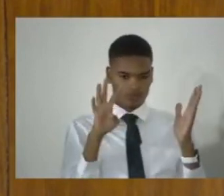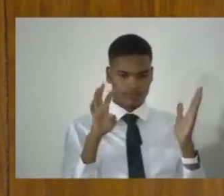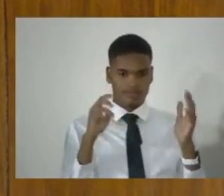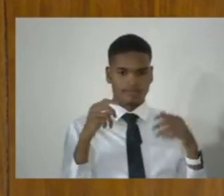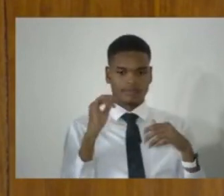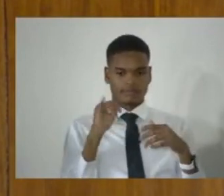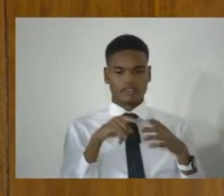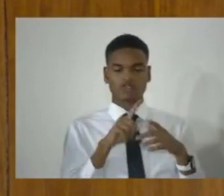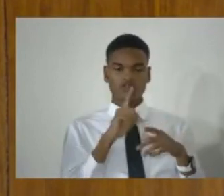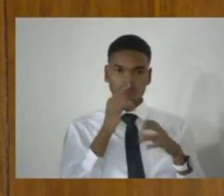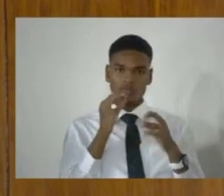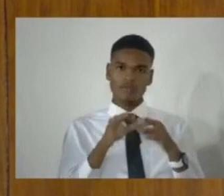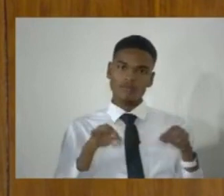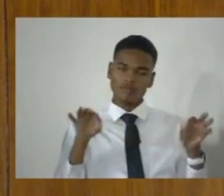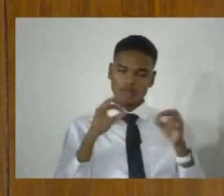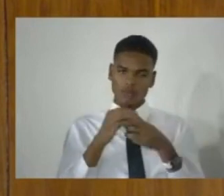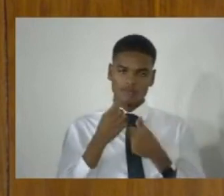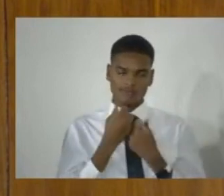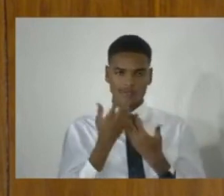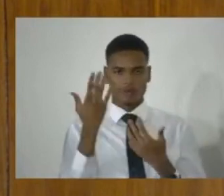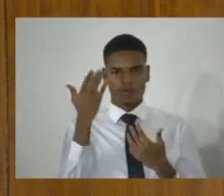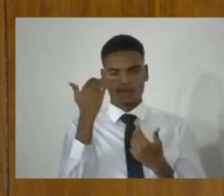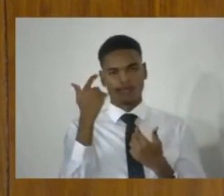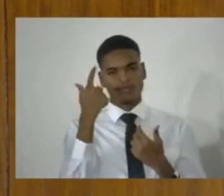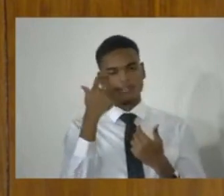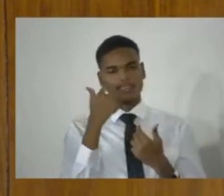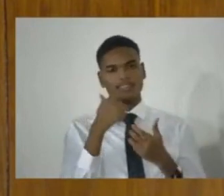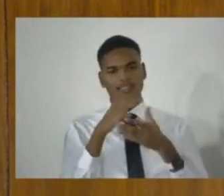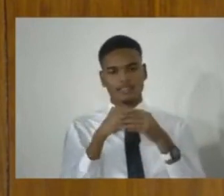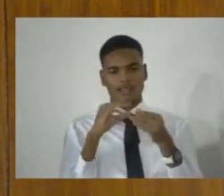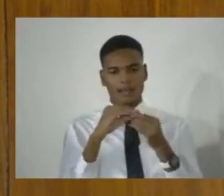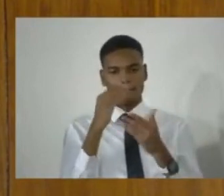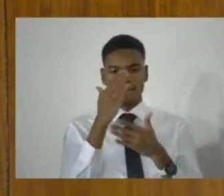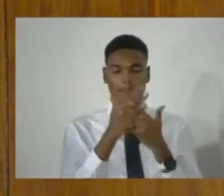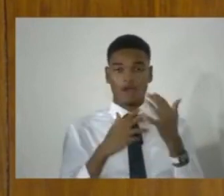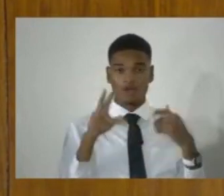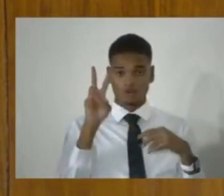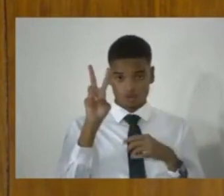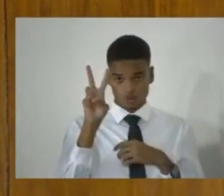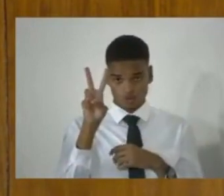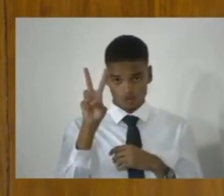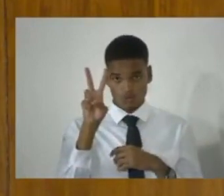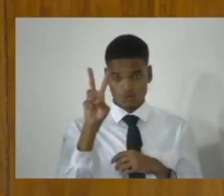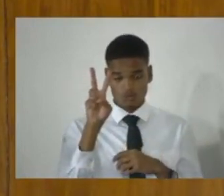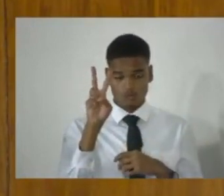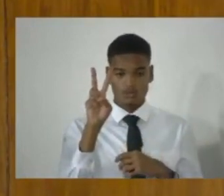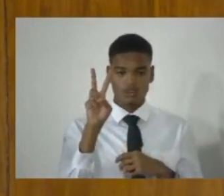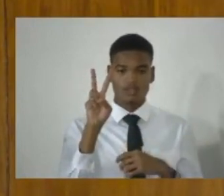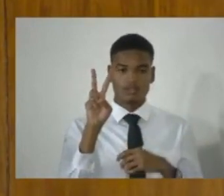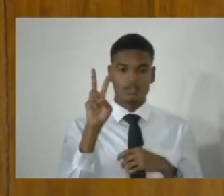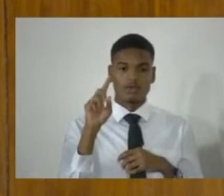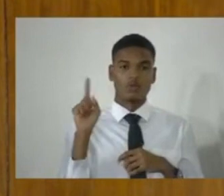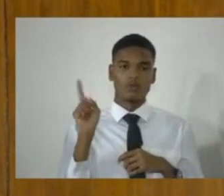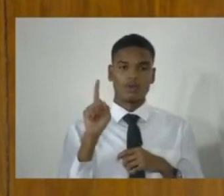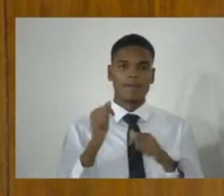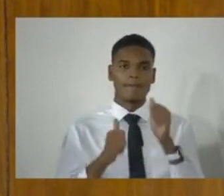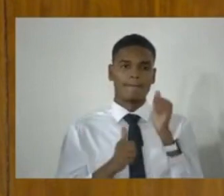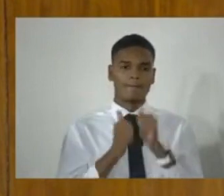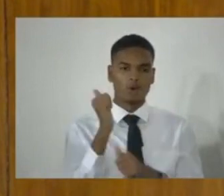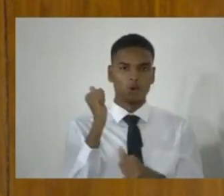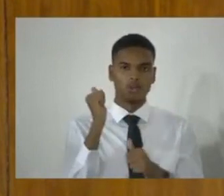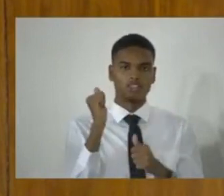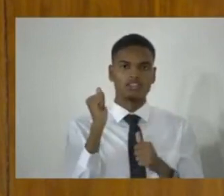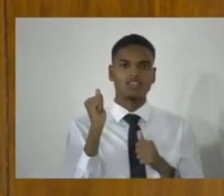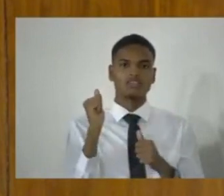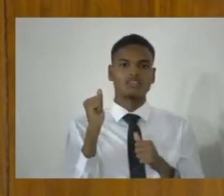provision, because it says, part two, which is where most of the critical offences